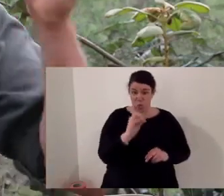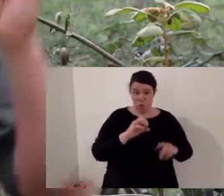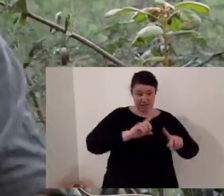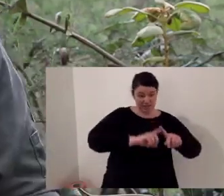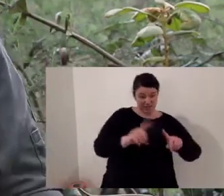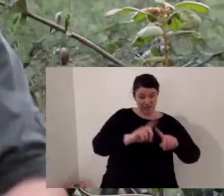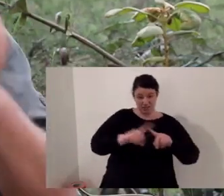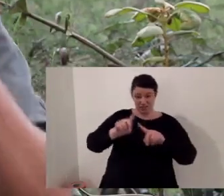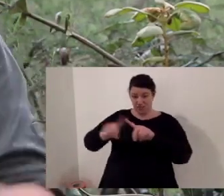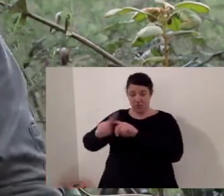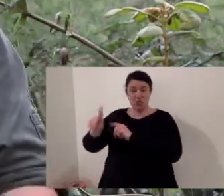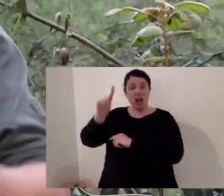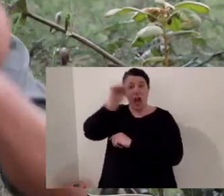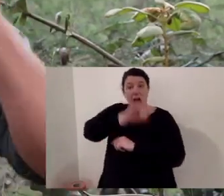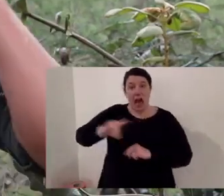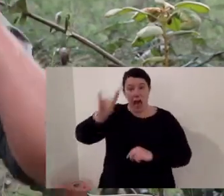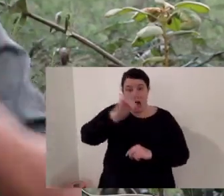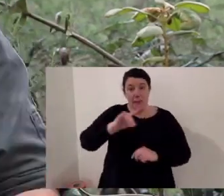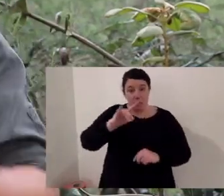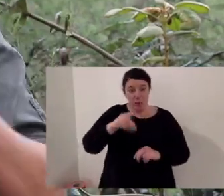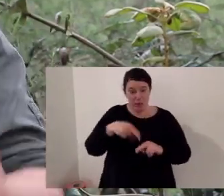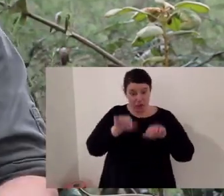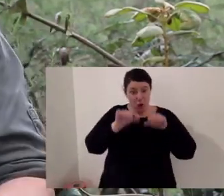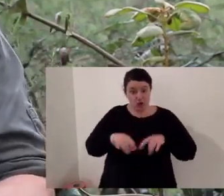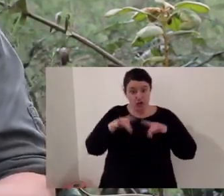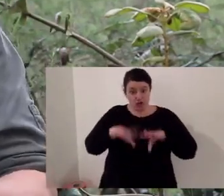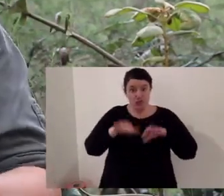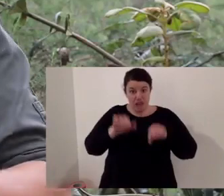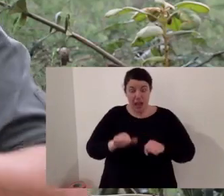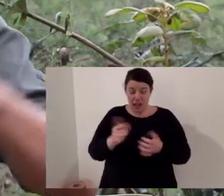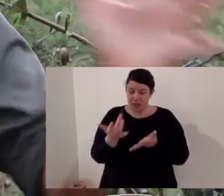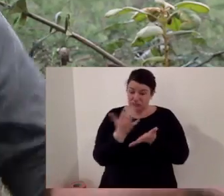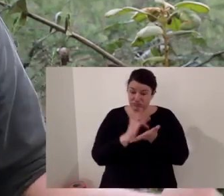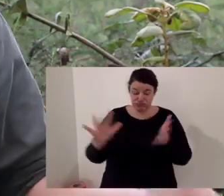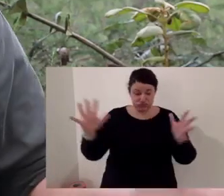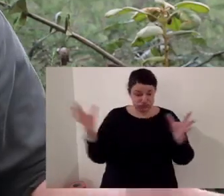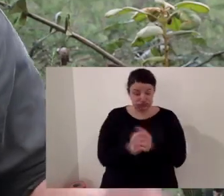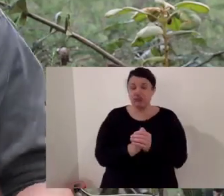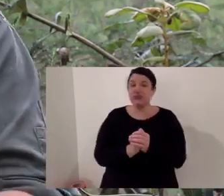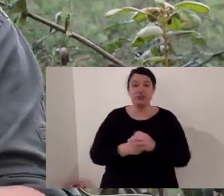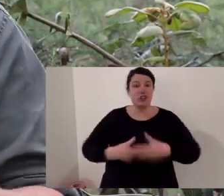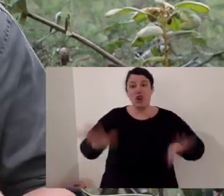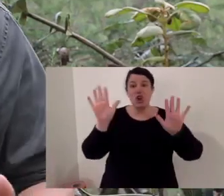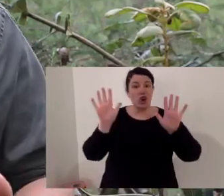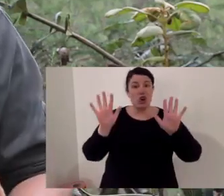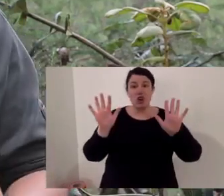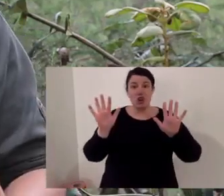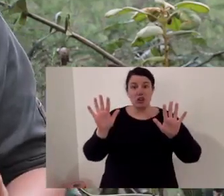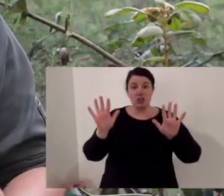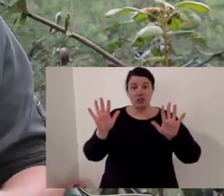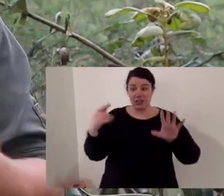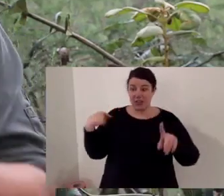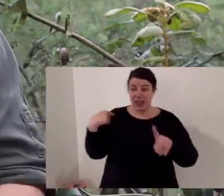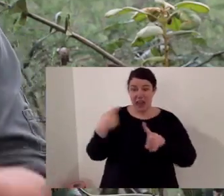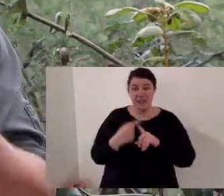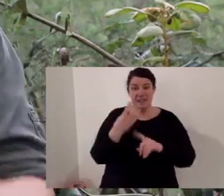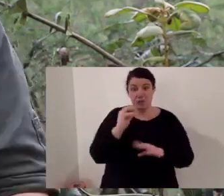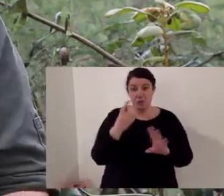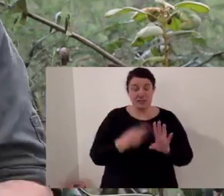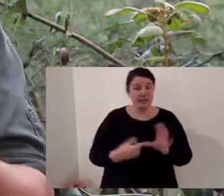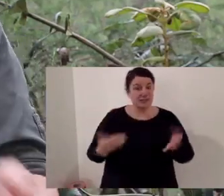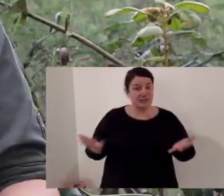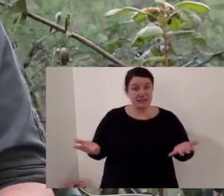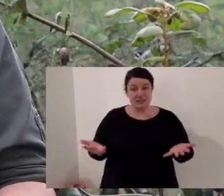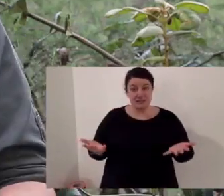that 40 species Australian species have gone extinct in the last hundred or so years and remember